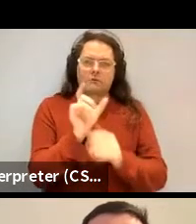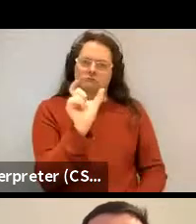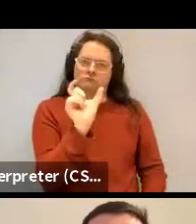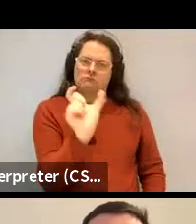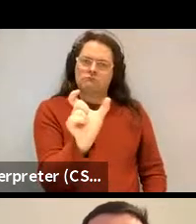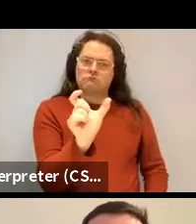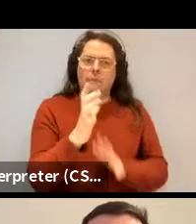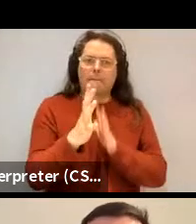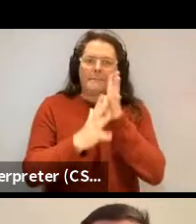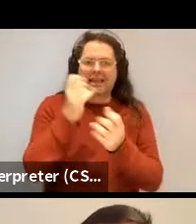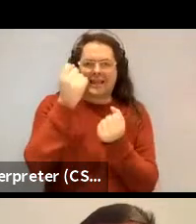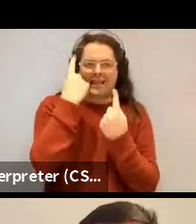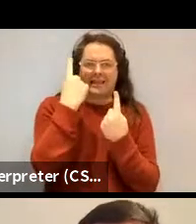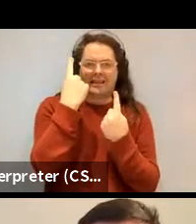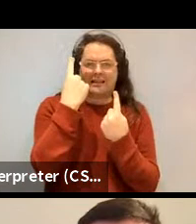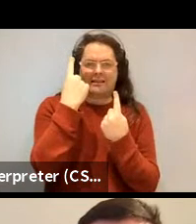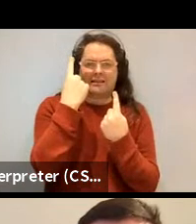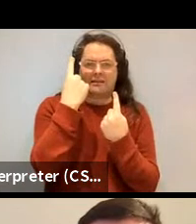Um,